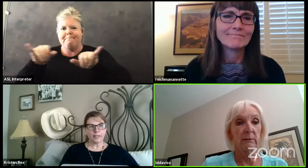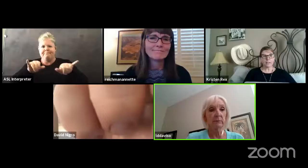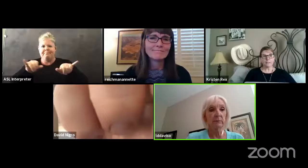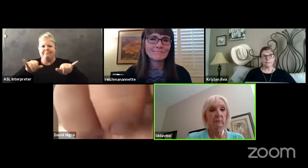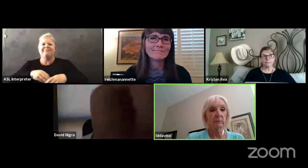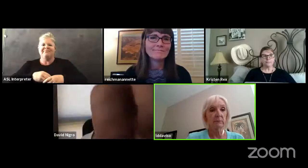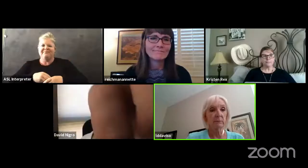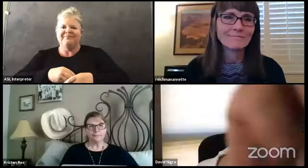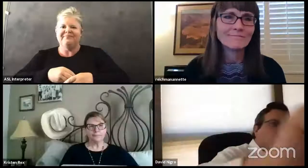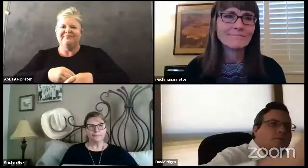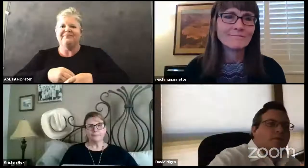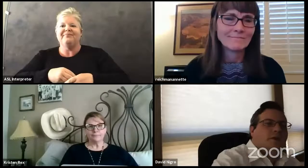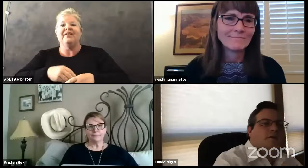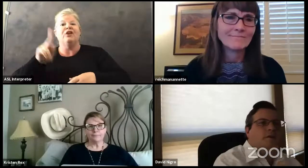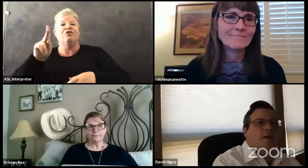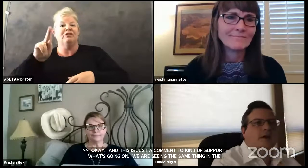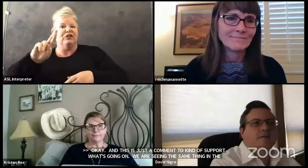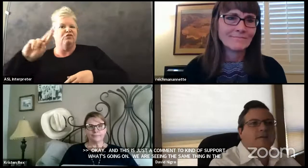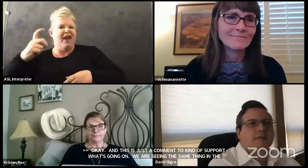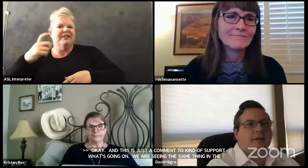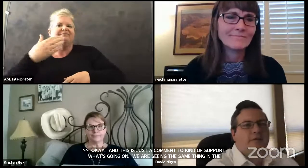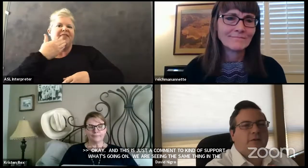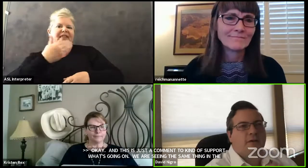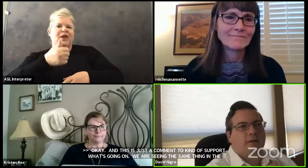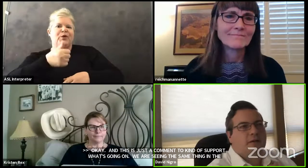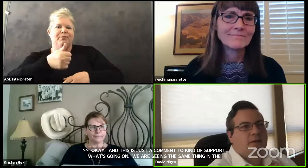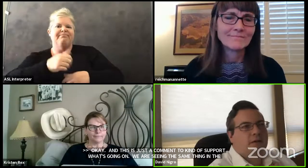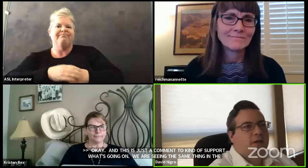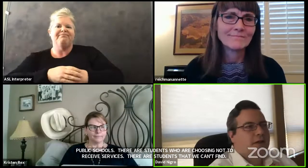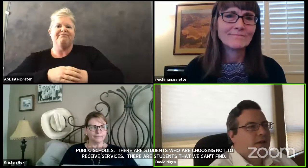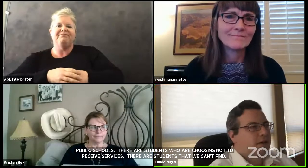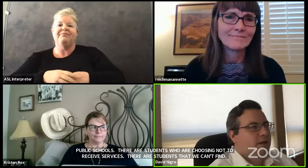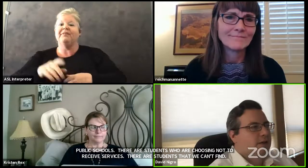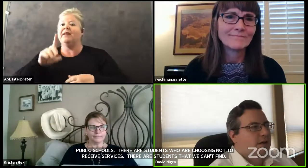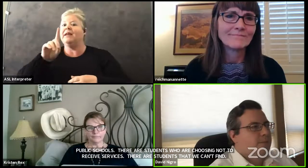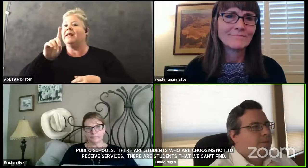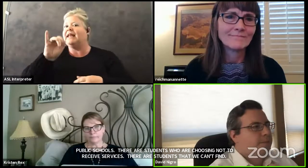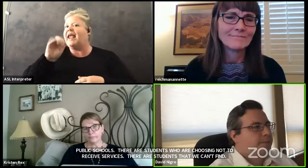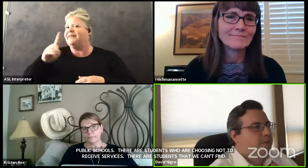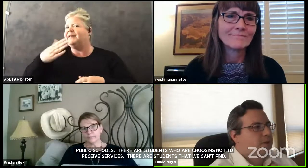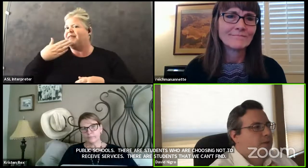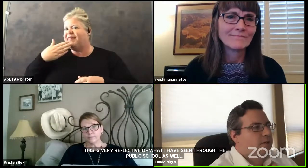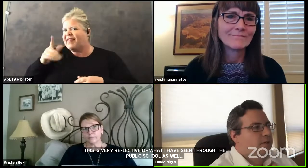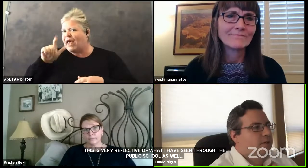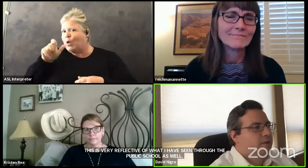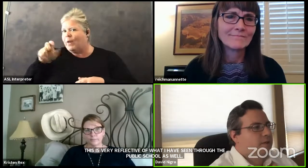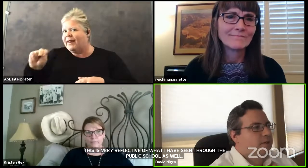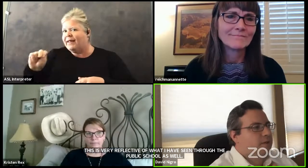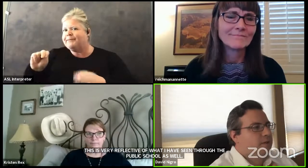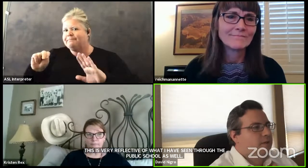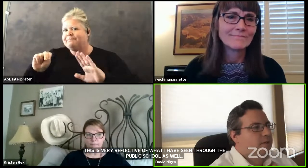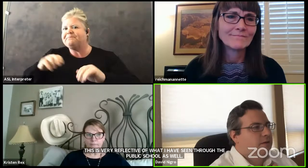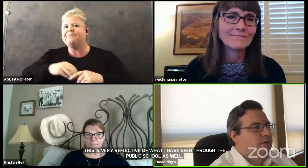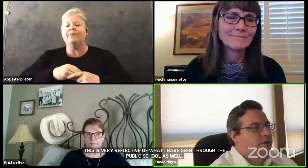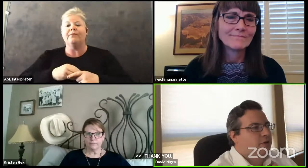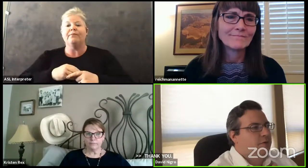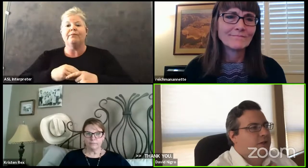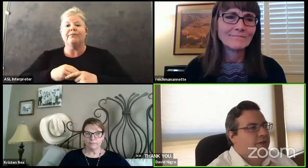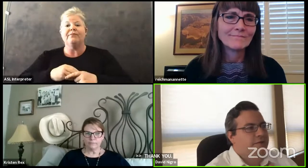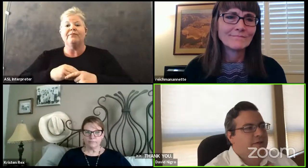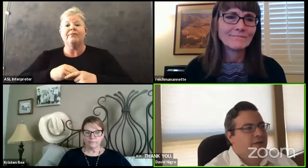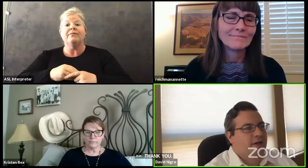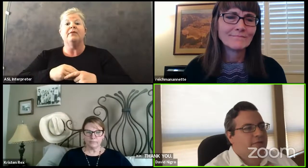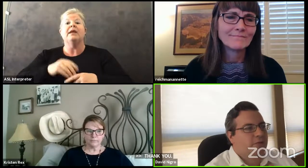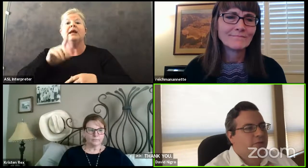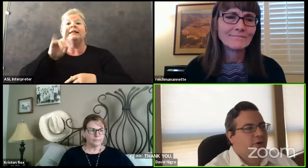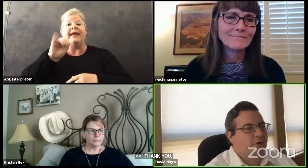Thank you. Uh, thank you, Lynn. Um, in, in terms